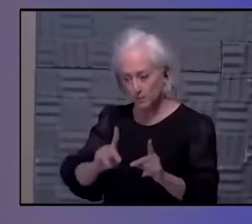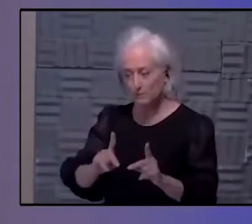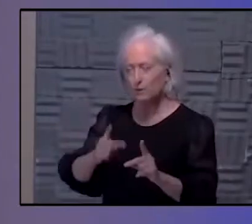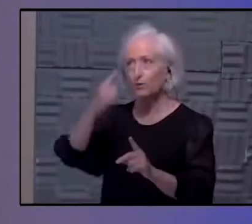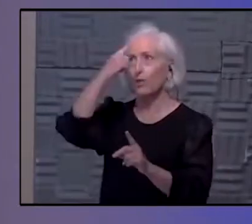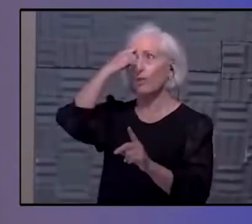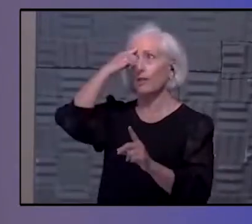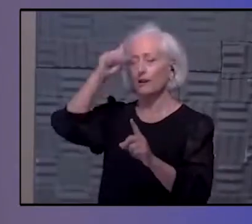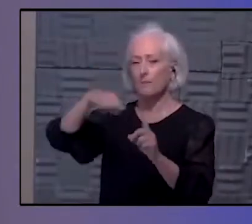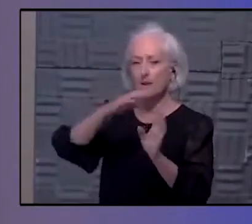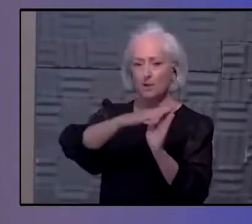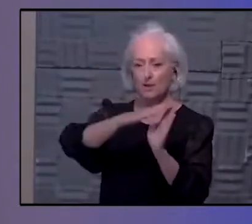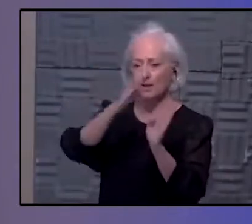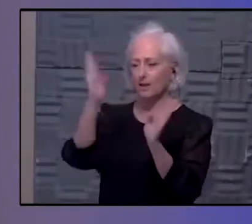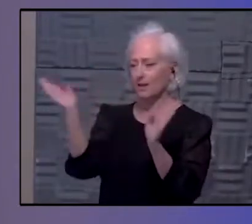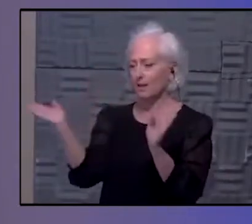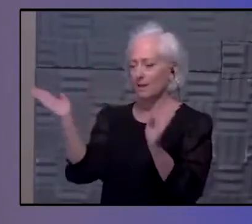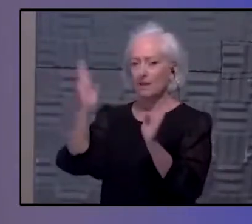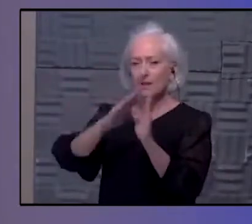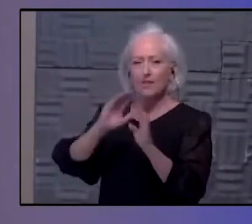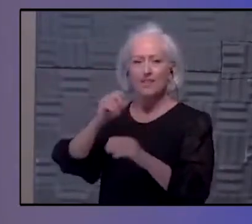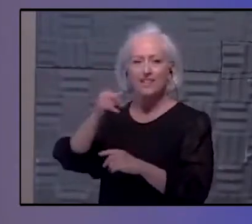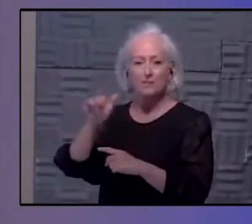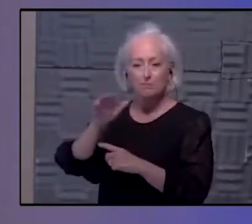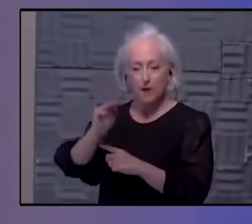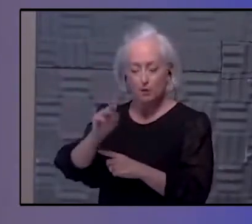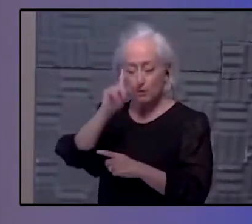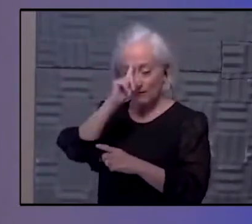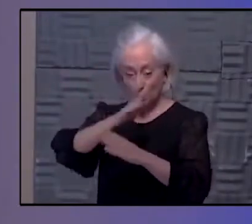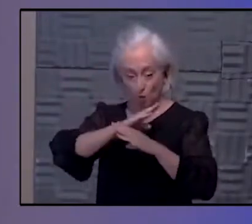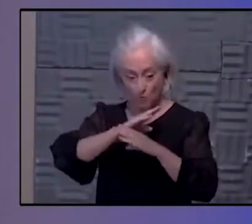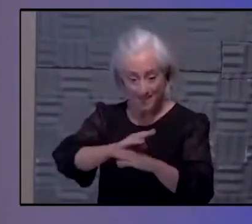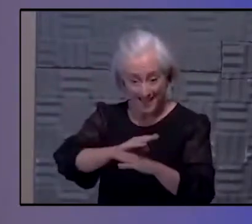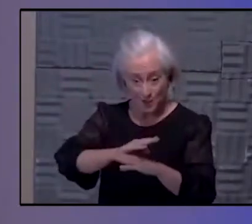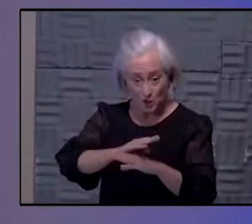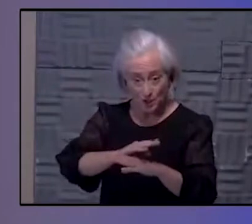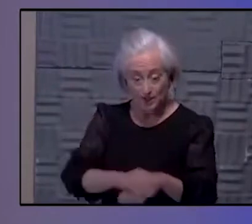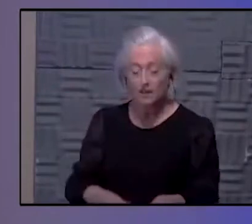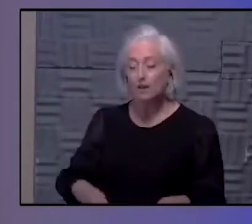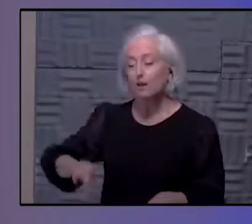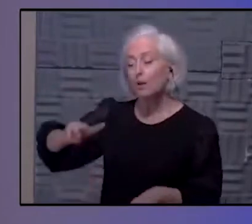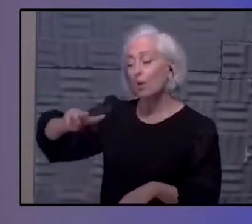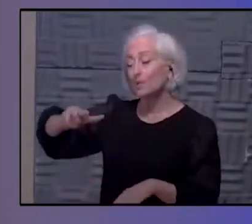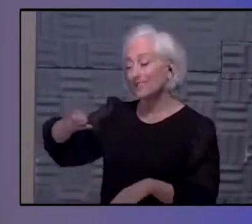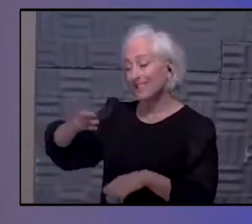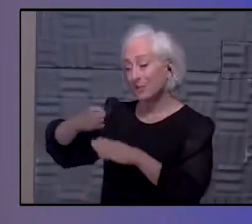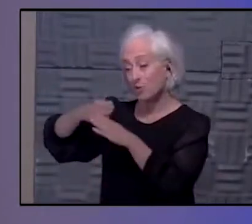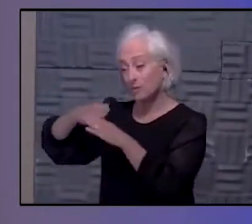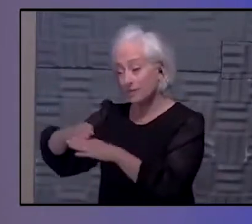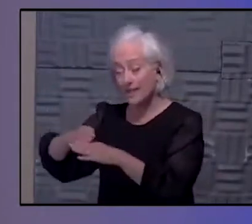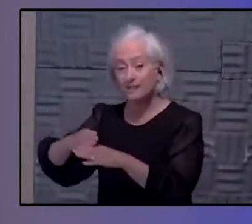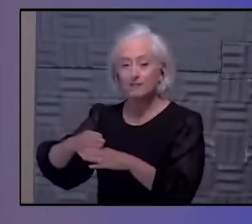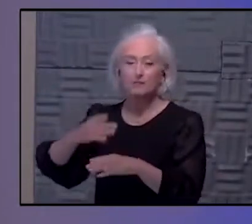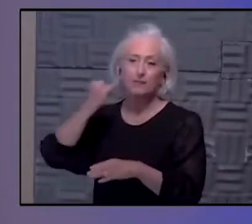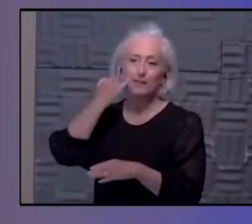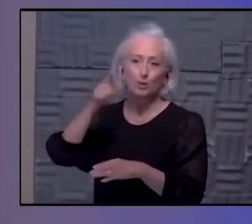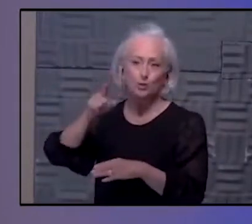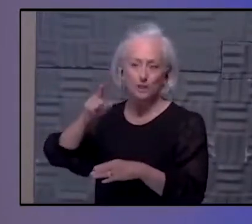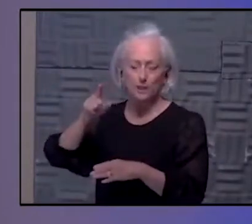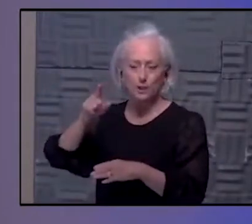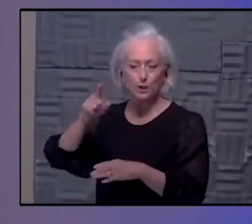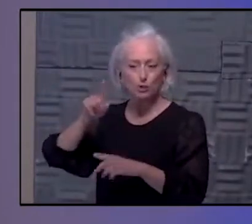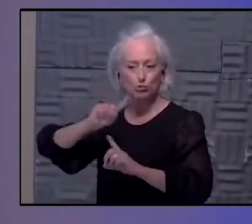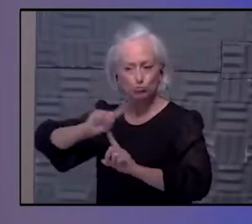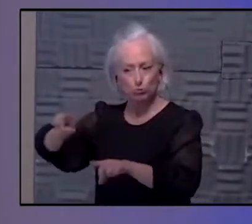of prevention and secondary prevention, where if you have symptoms or you need to get screened. So please don't